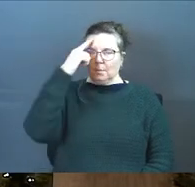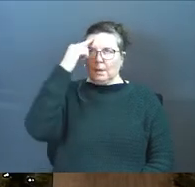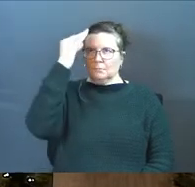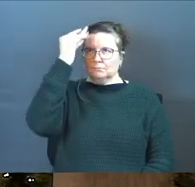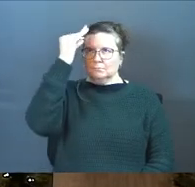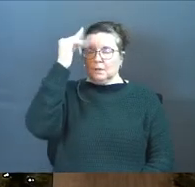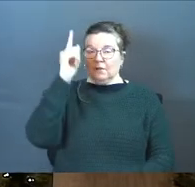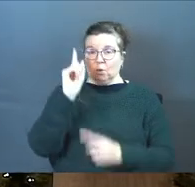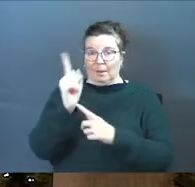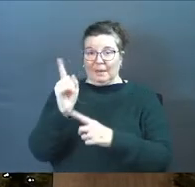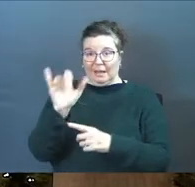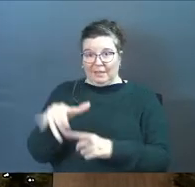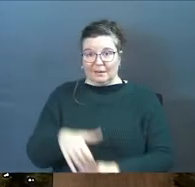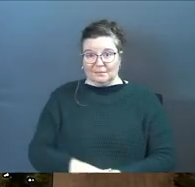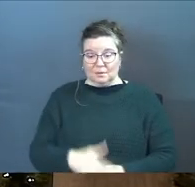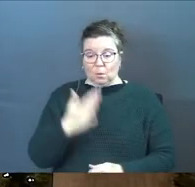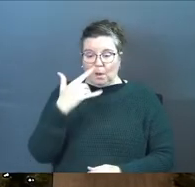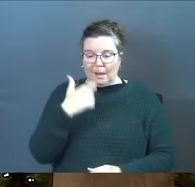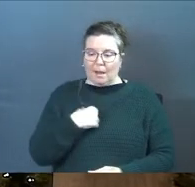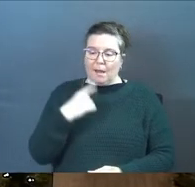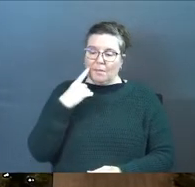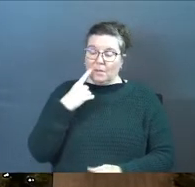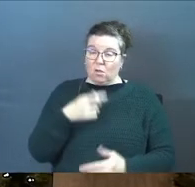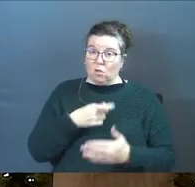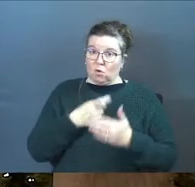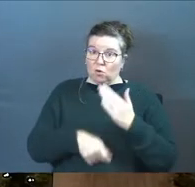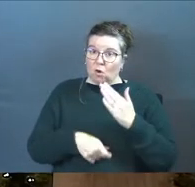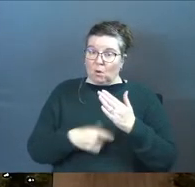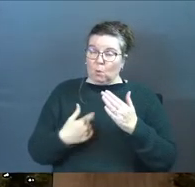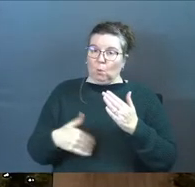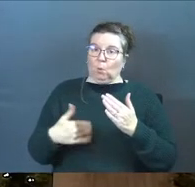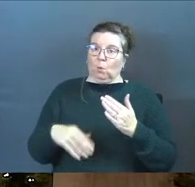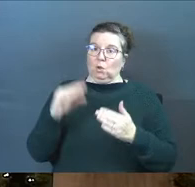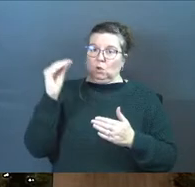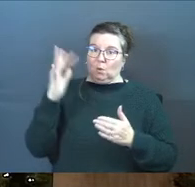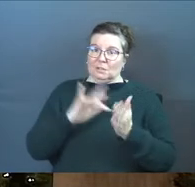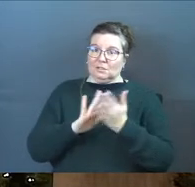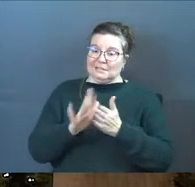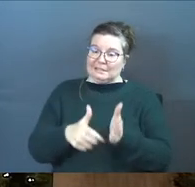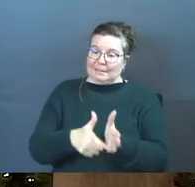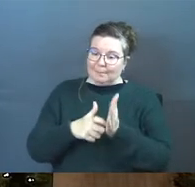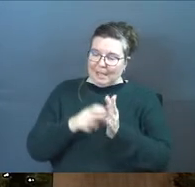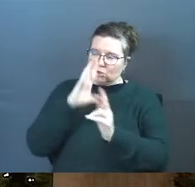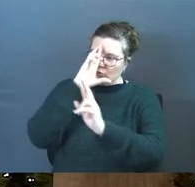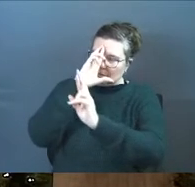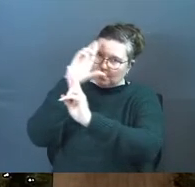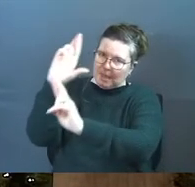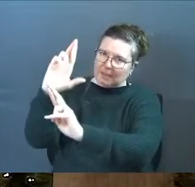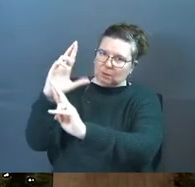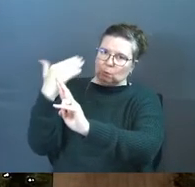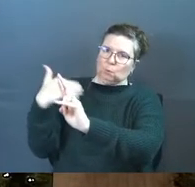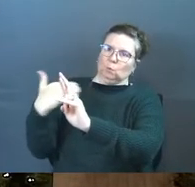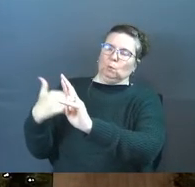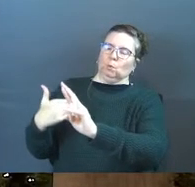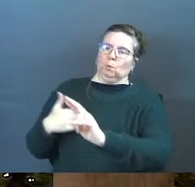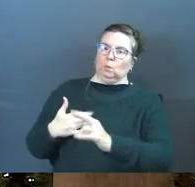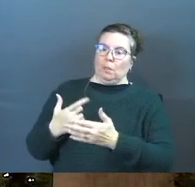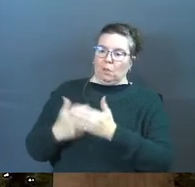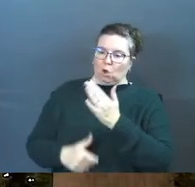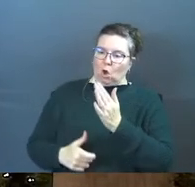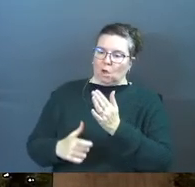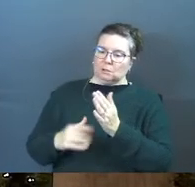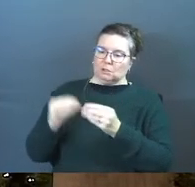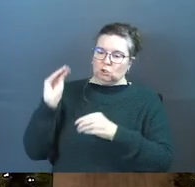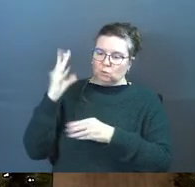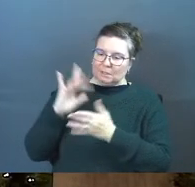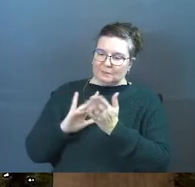go there for just a minute because I think the costly grace of Jesus Christ demands respect I think the costly grace